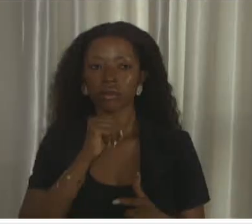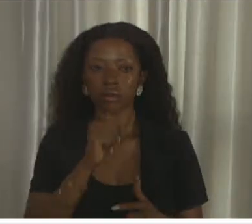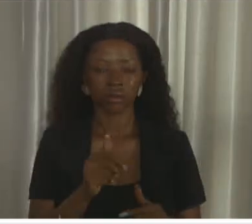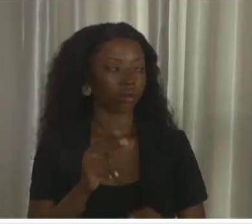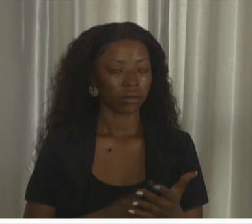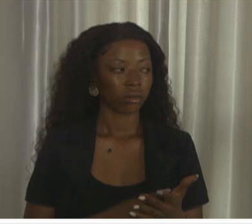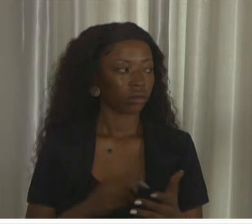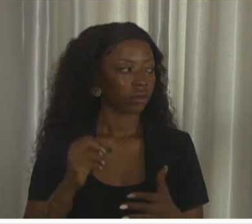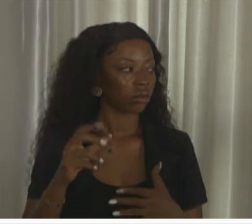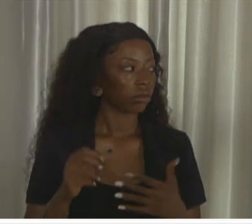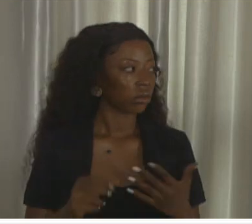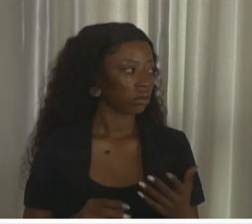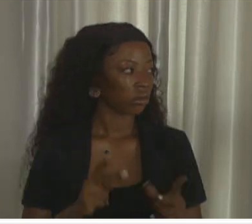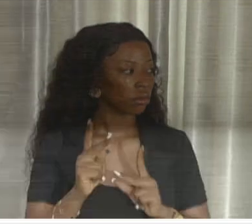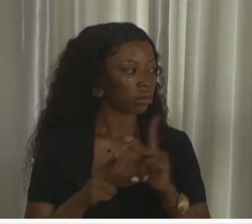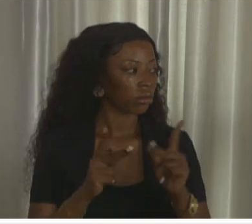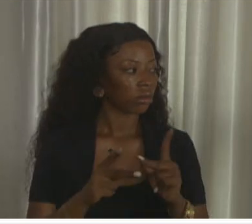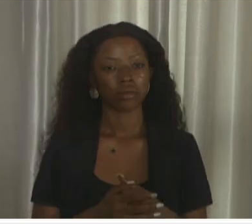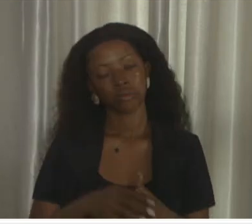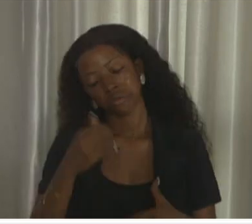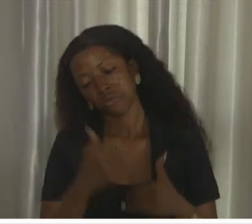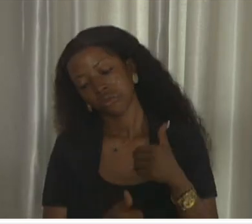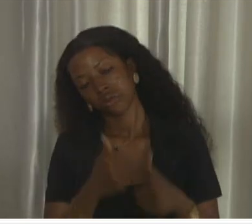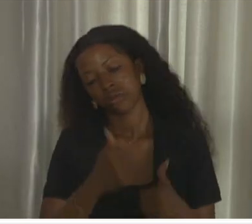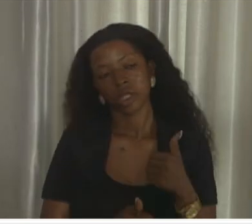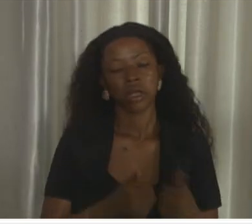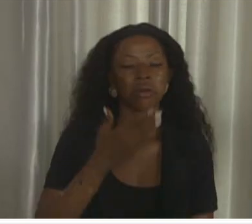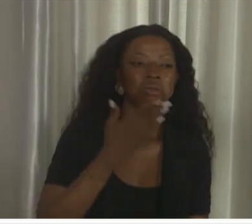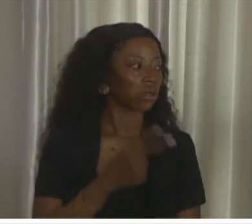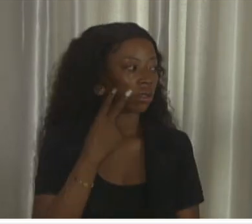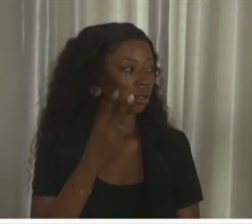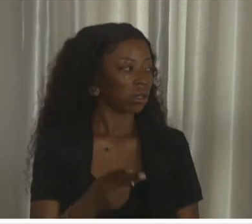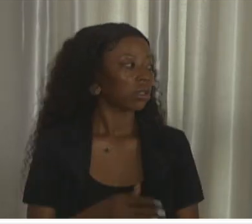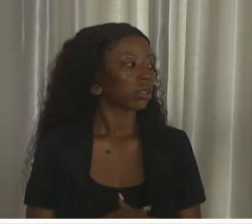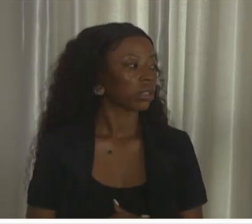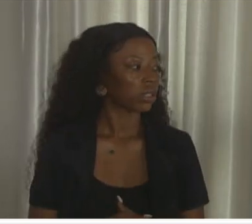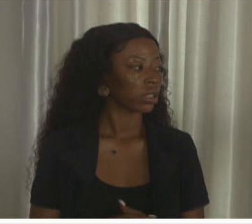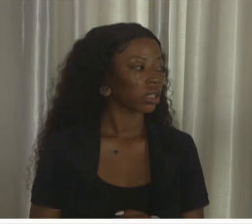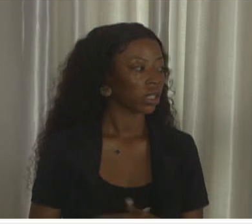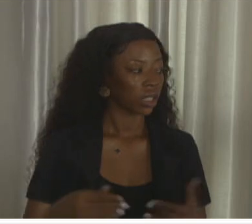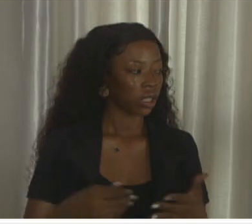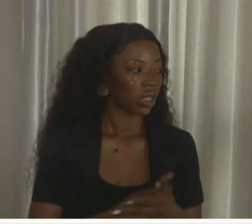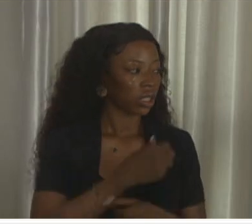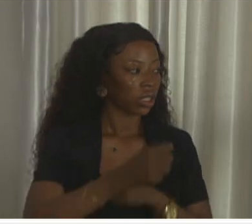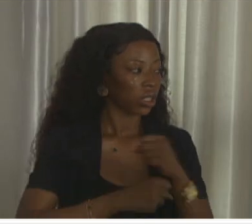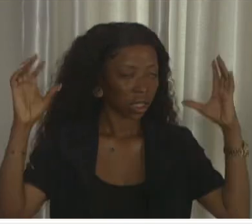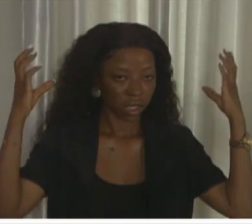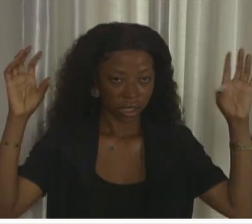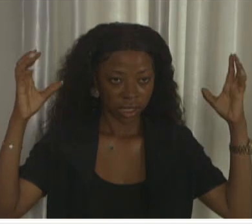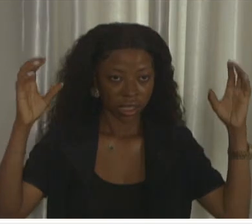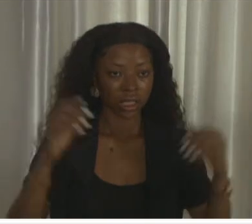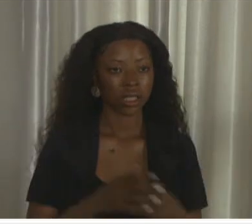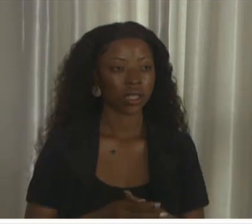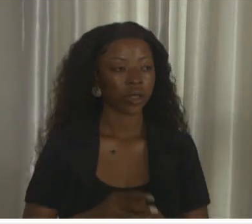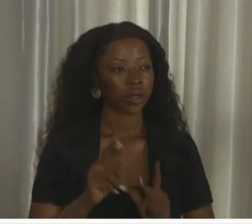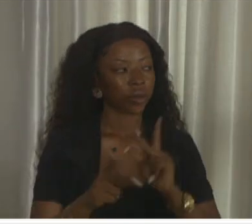they can through Guinea think so terrible now. We see, during Christmas and New Year, we bitch them full up. The